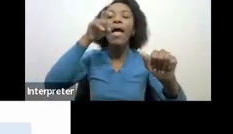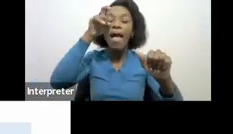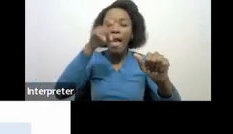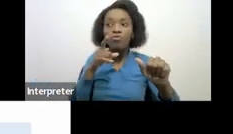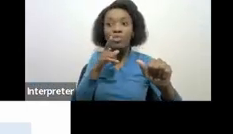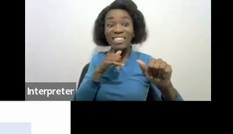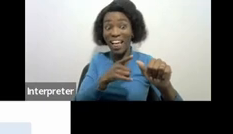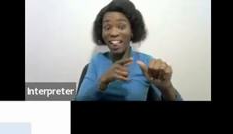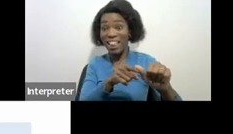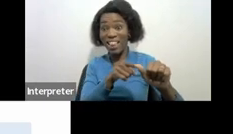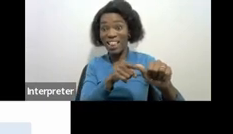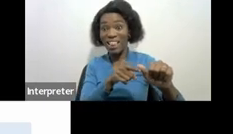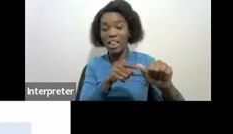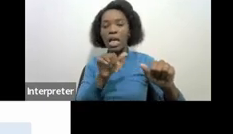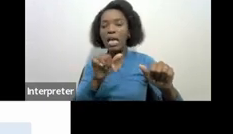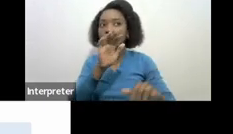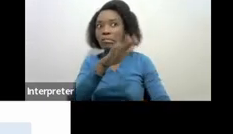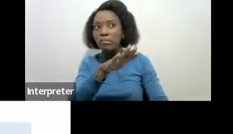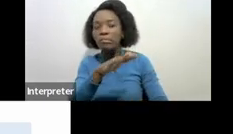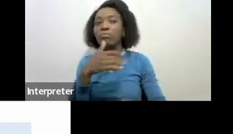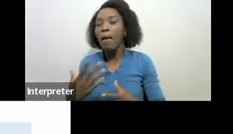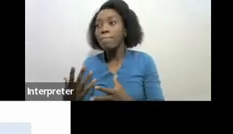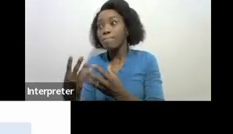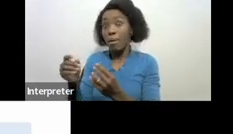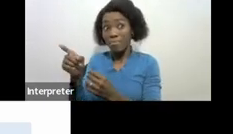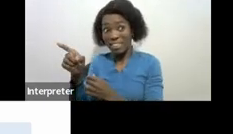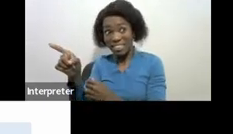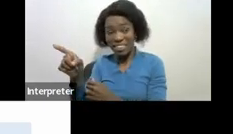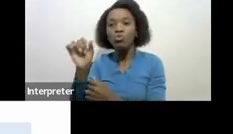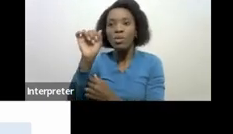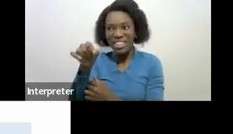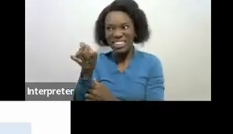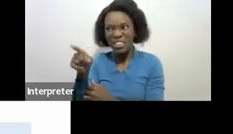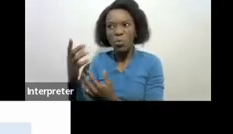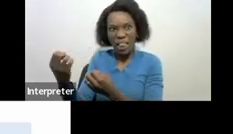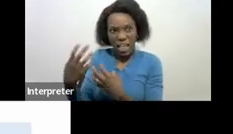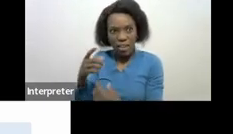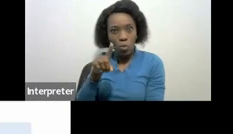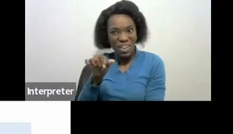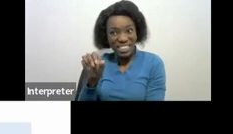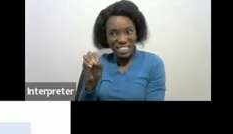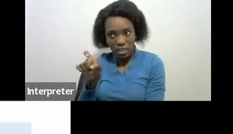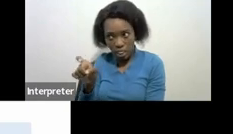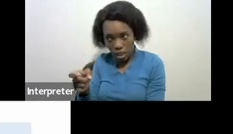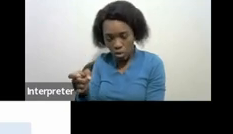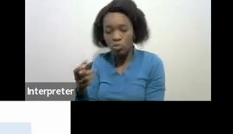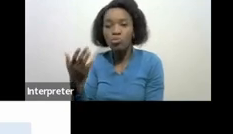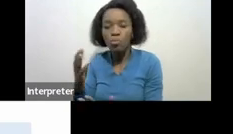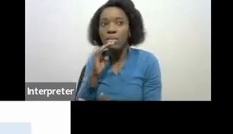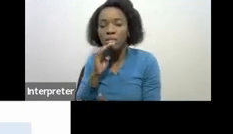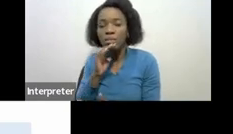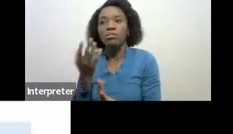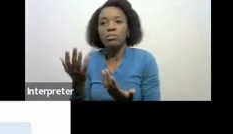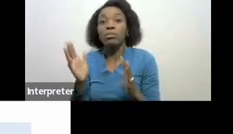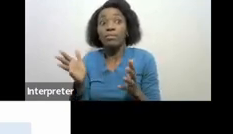that you know what I've just got another gig and they will be paying me $160,000 as per the agreement between